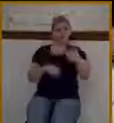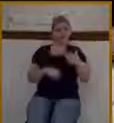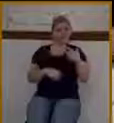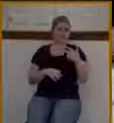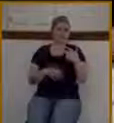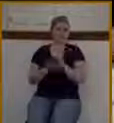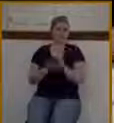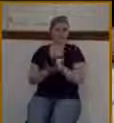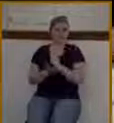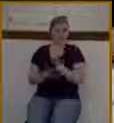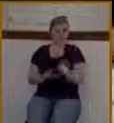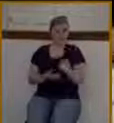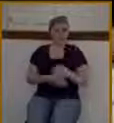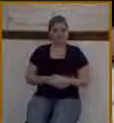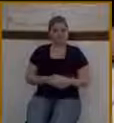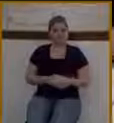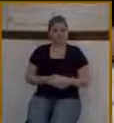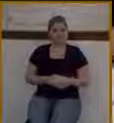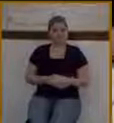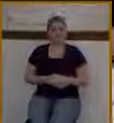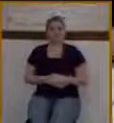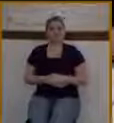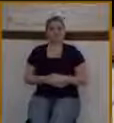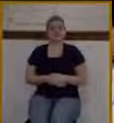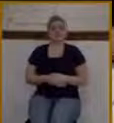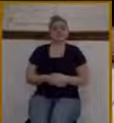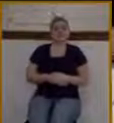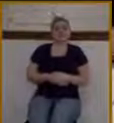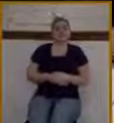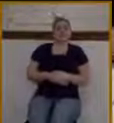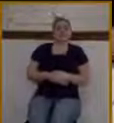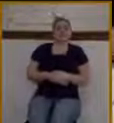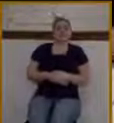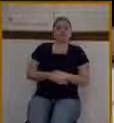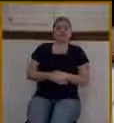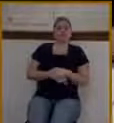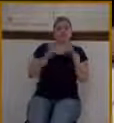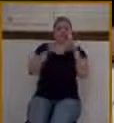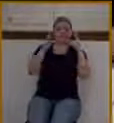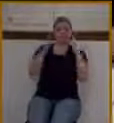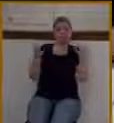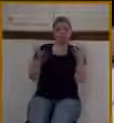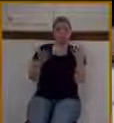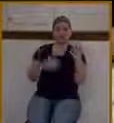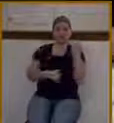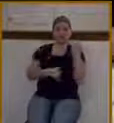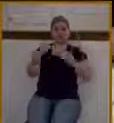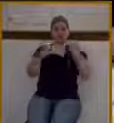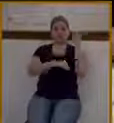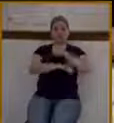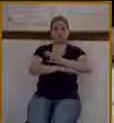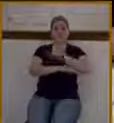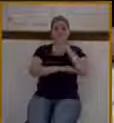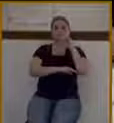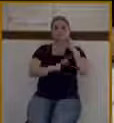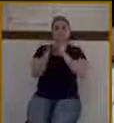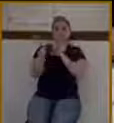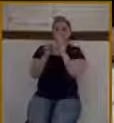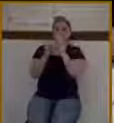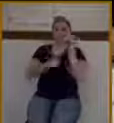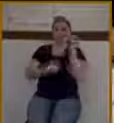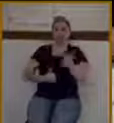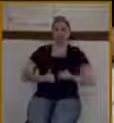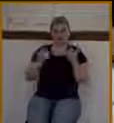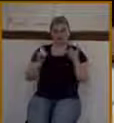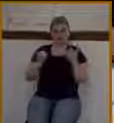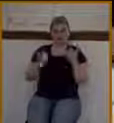16, Mark will focus on the last seven days of Jesus' life. So think about that. Ten